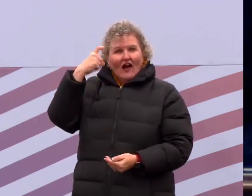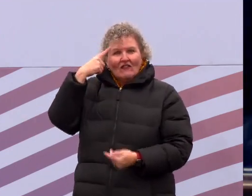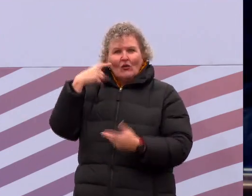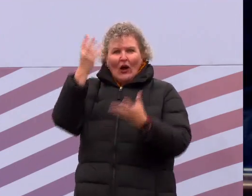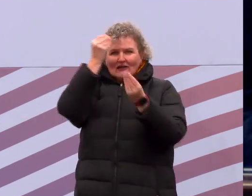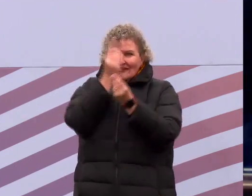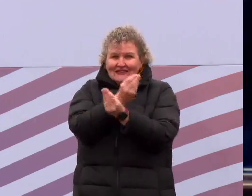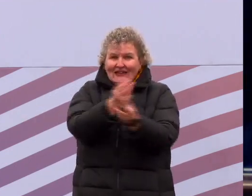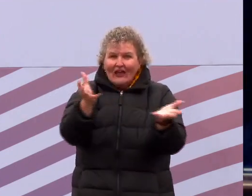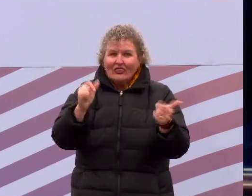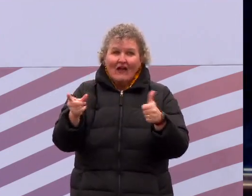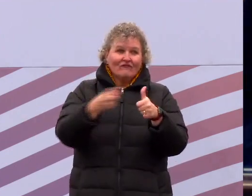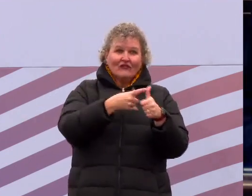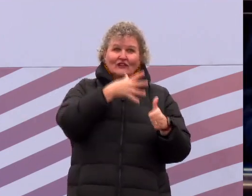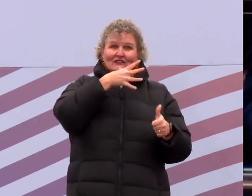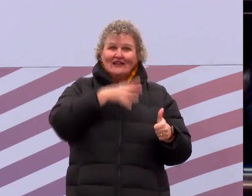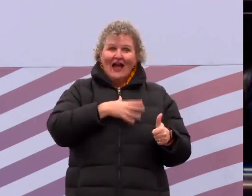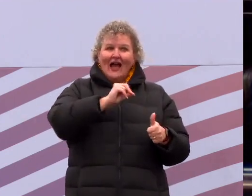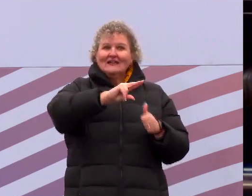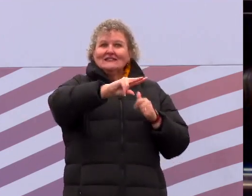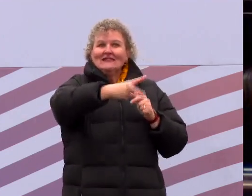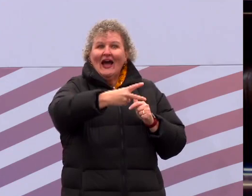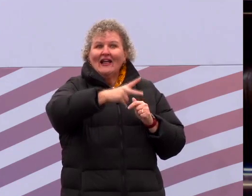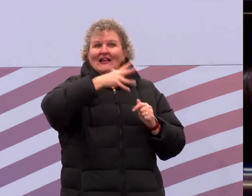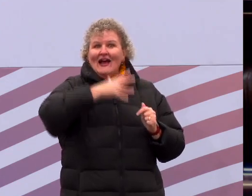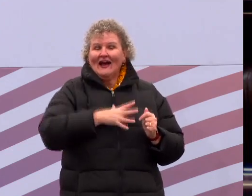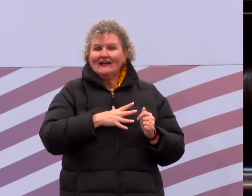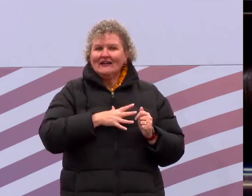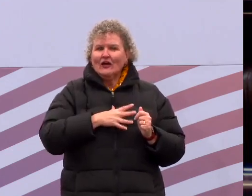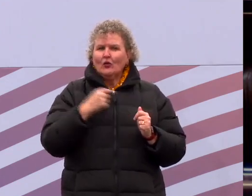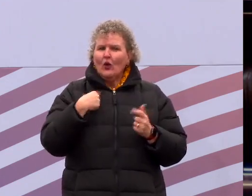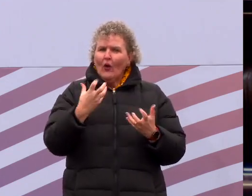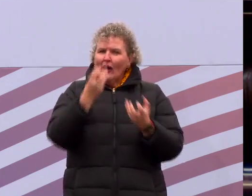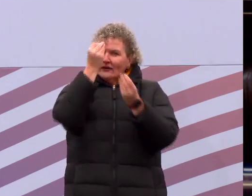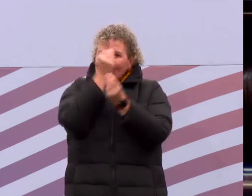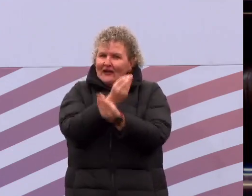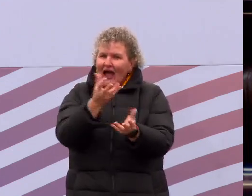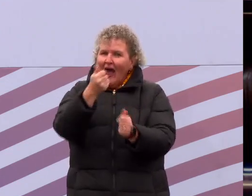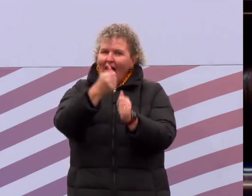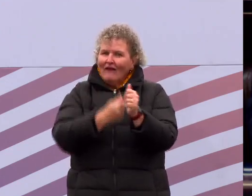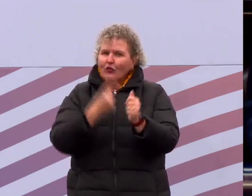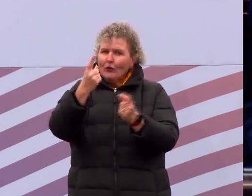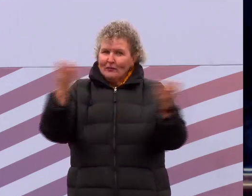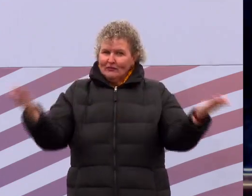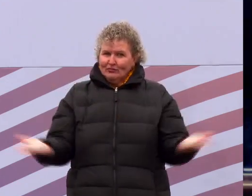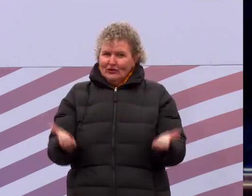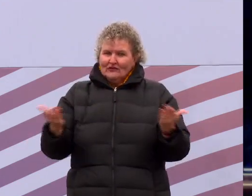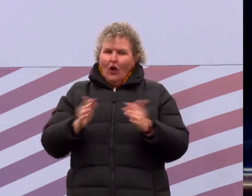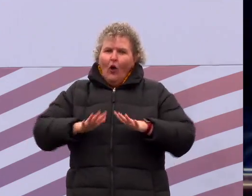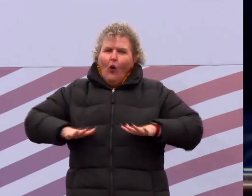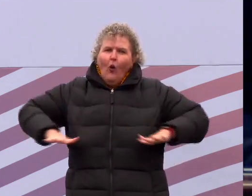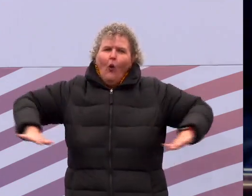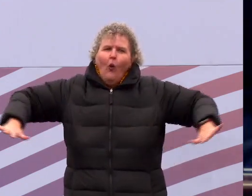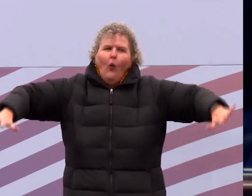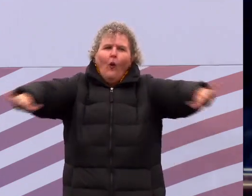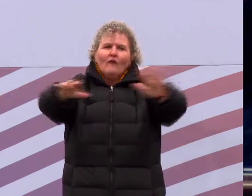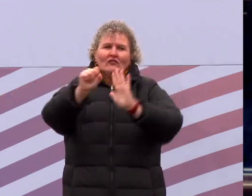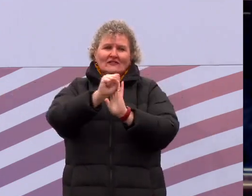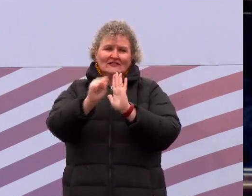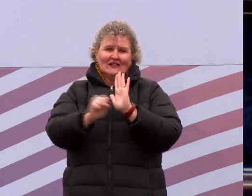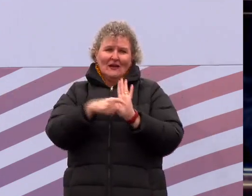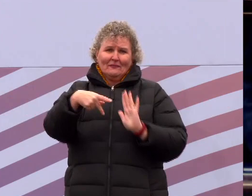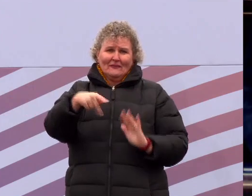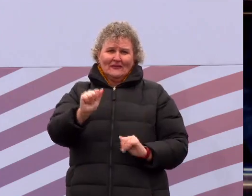lady and our second first lady, to everyone present and throughout this commonwealth, we say to you all,